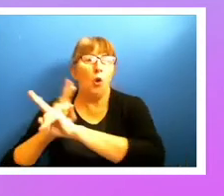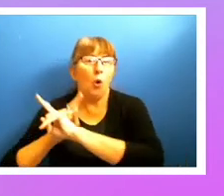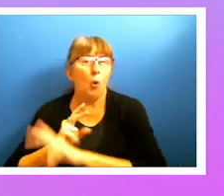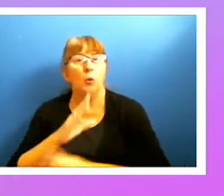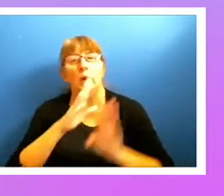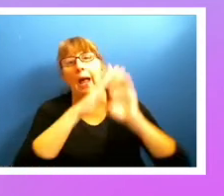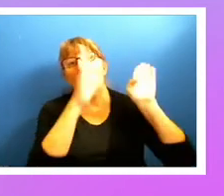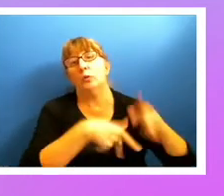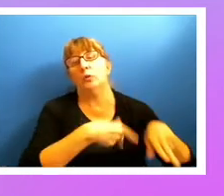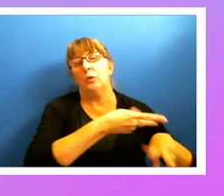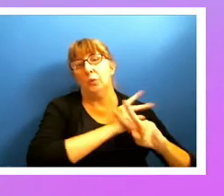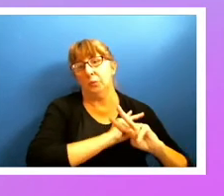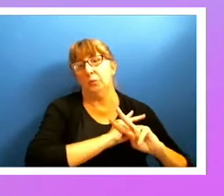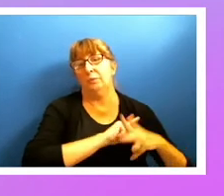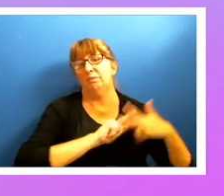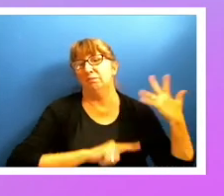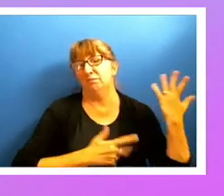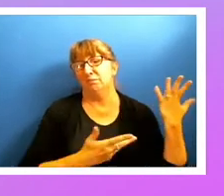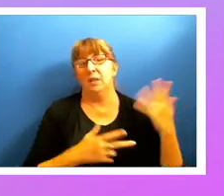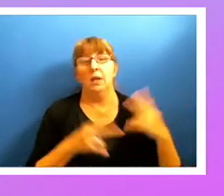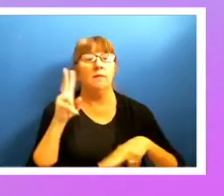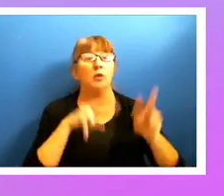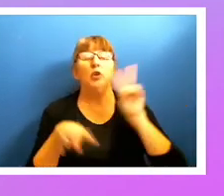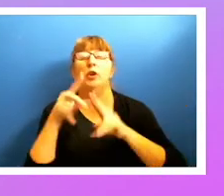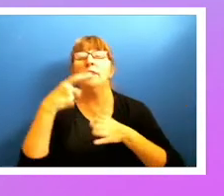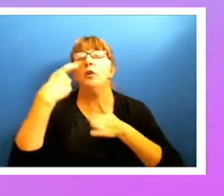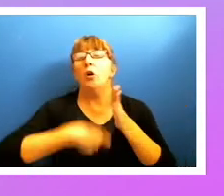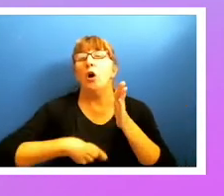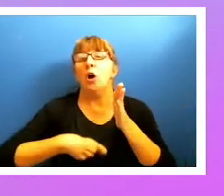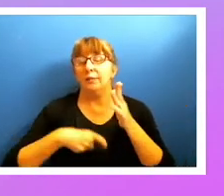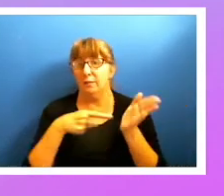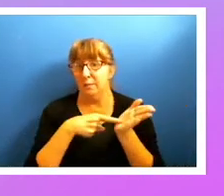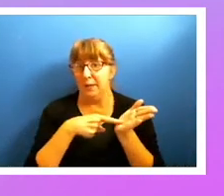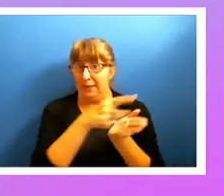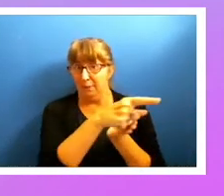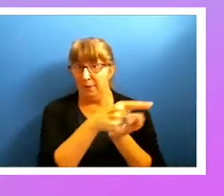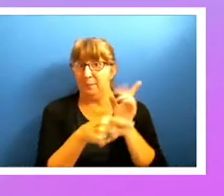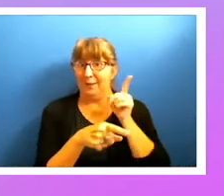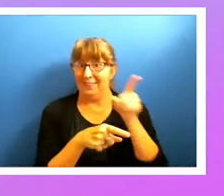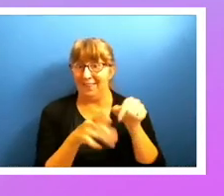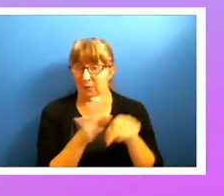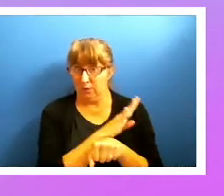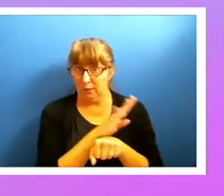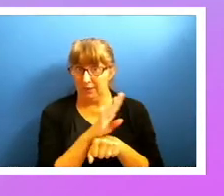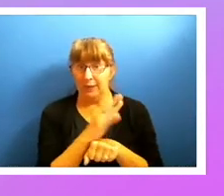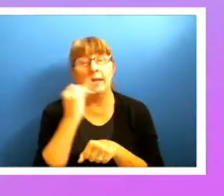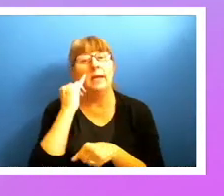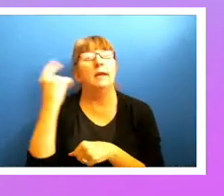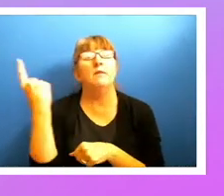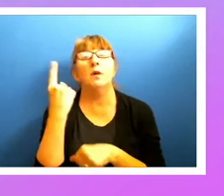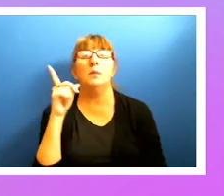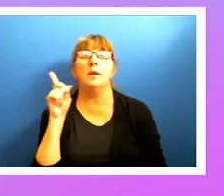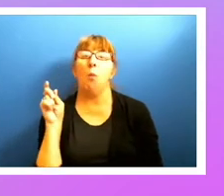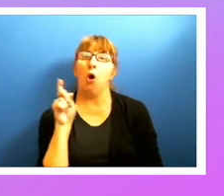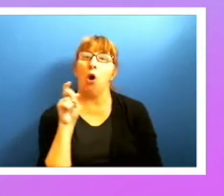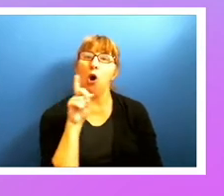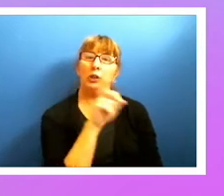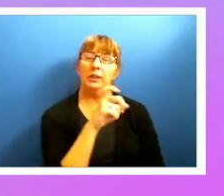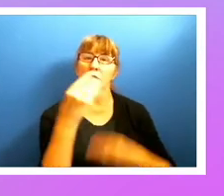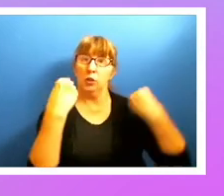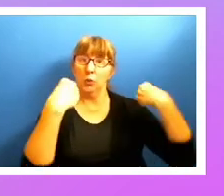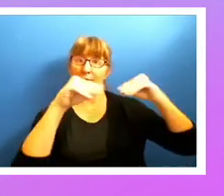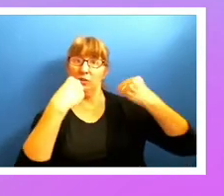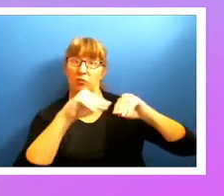So if you looked at the cost of making that payment in this organization, if somebody walked in – so this is a brick-and-mortar